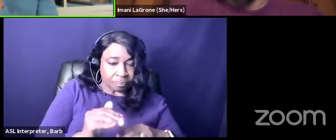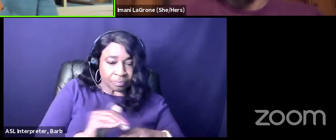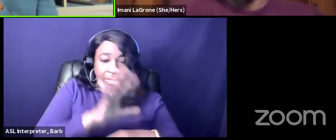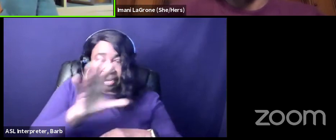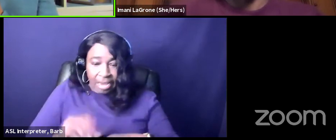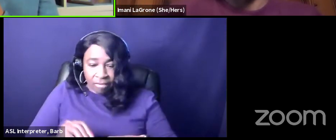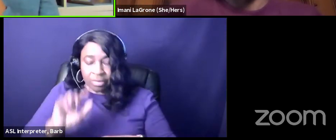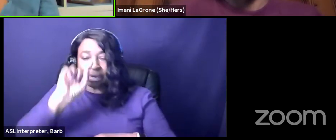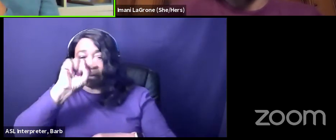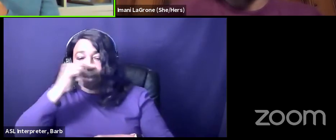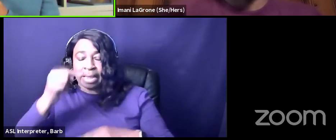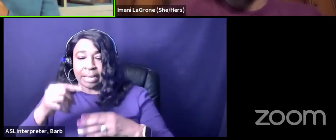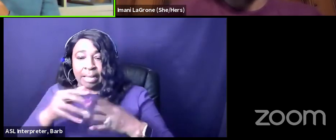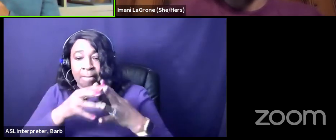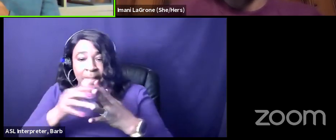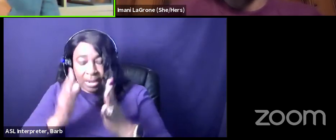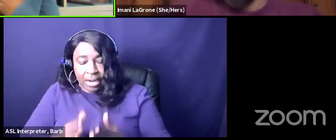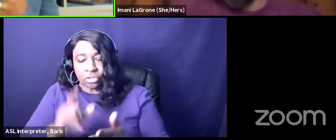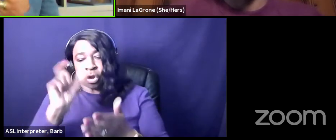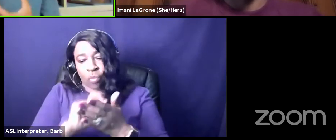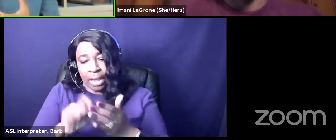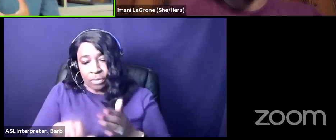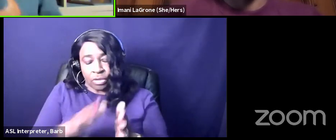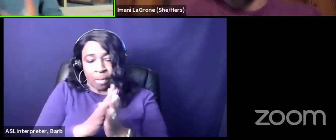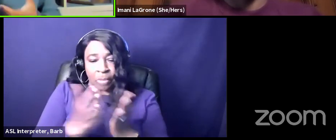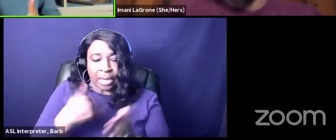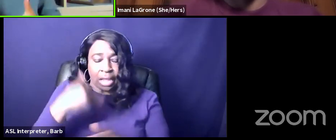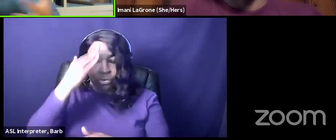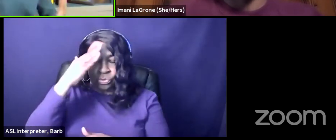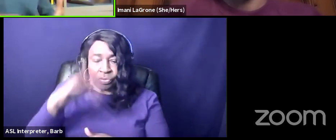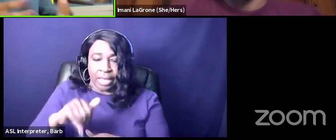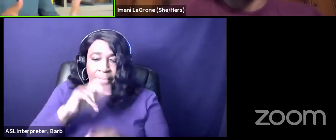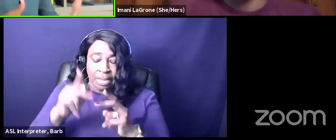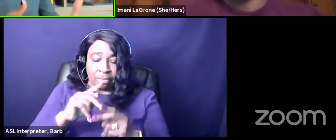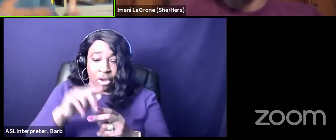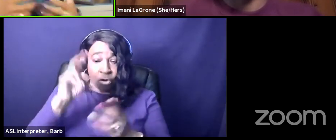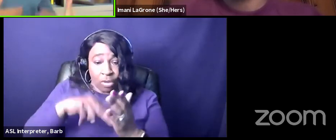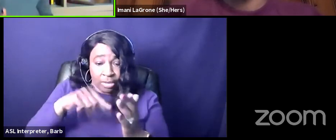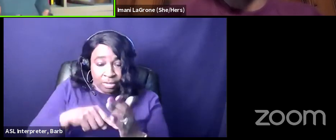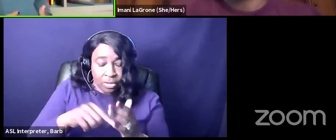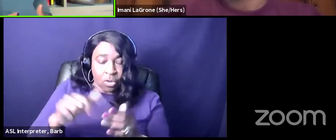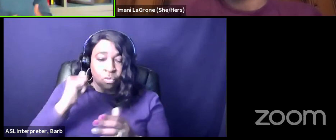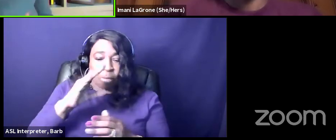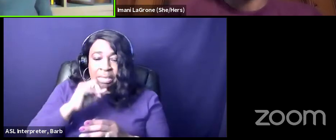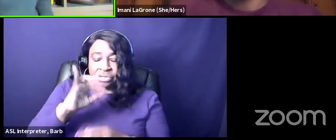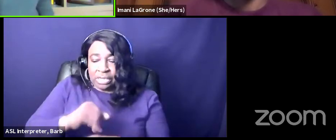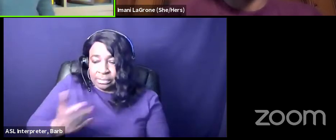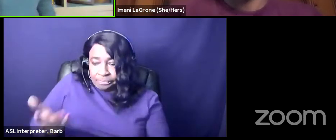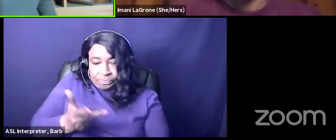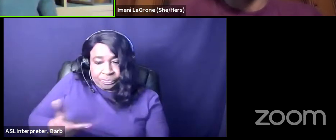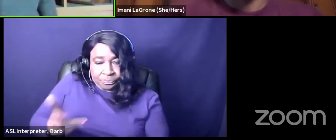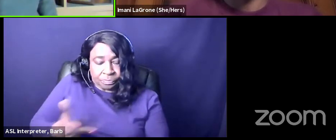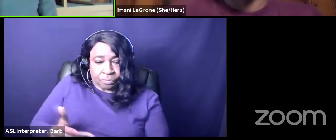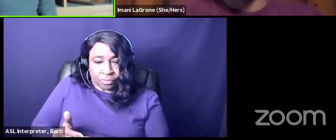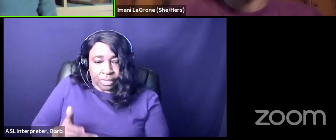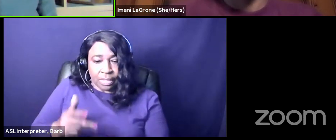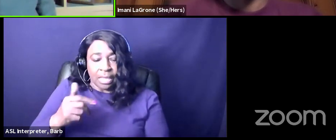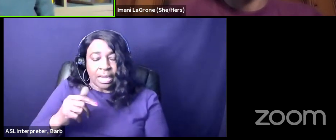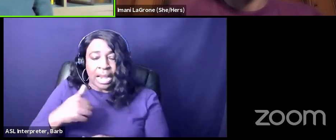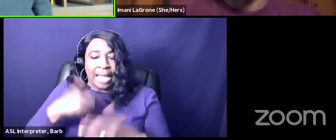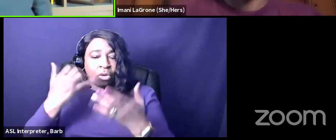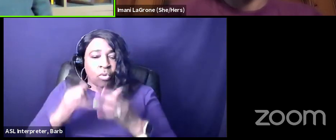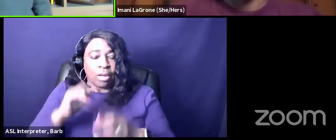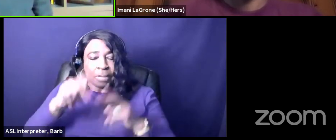and writing this book i knew that people reading it wouldn't just be caribbeans black americans and africans and i didn't want people to misinterpret